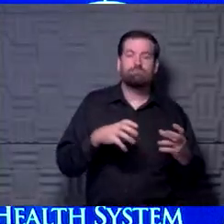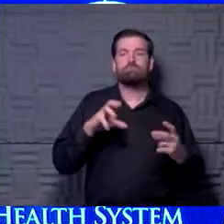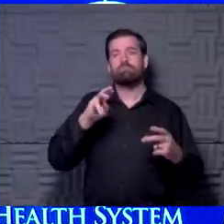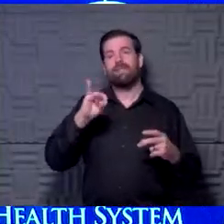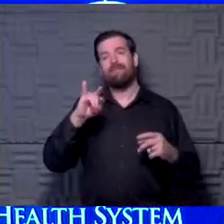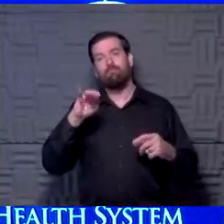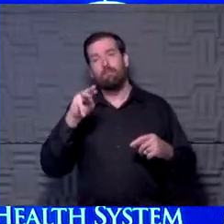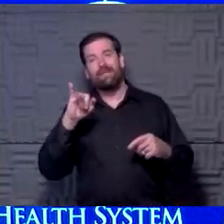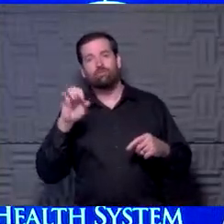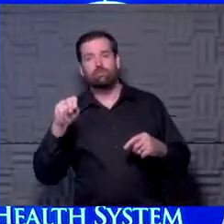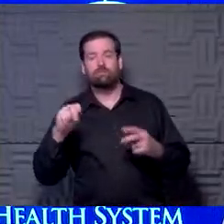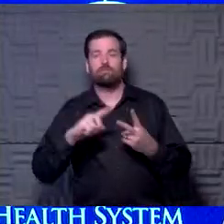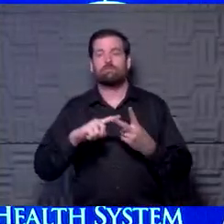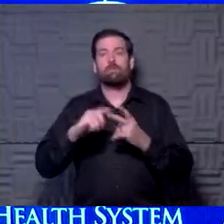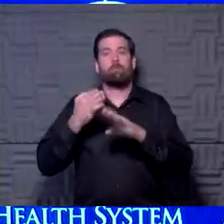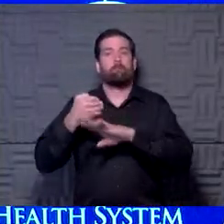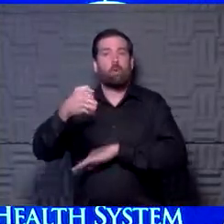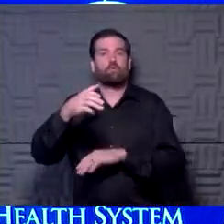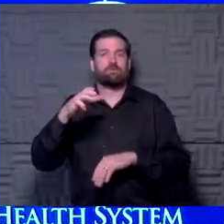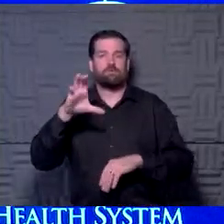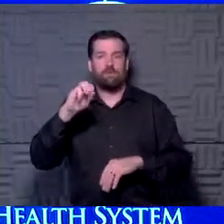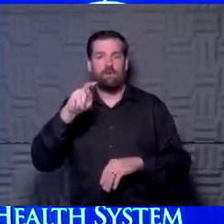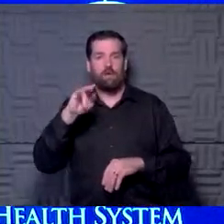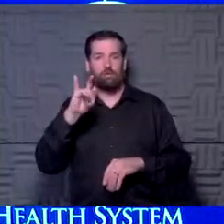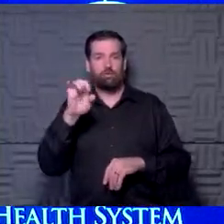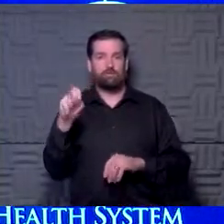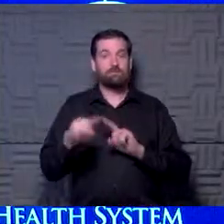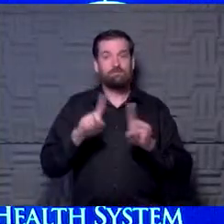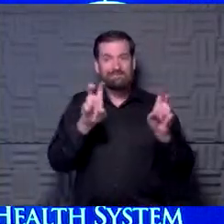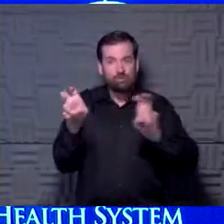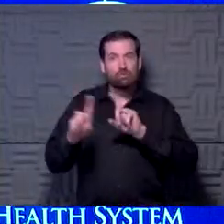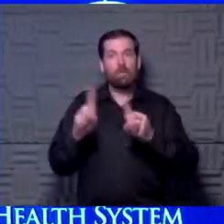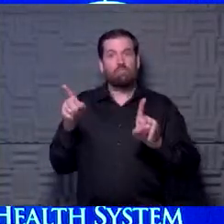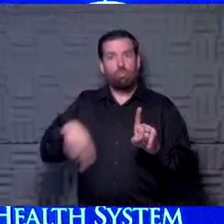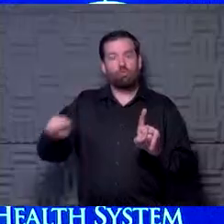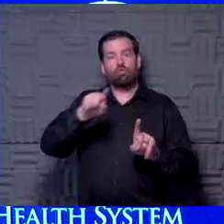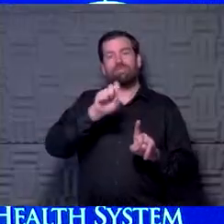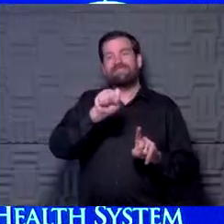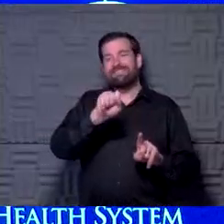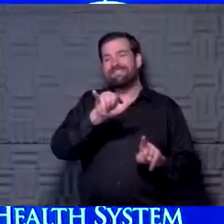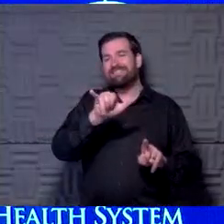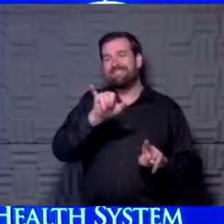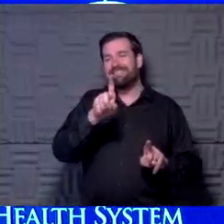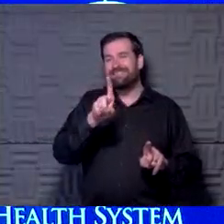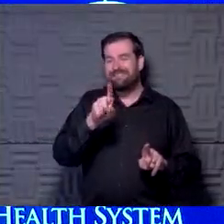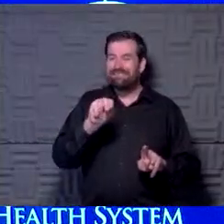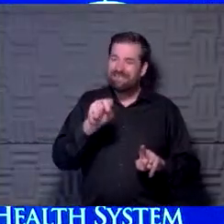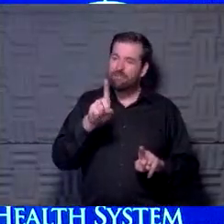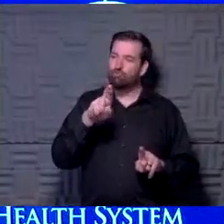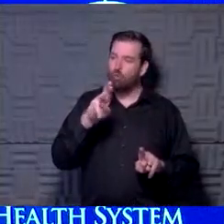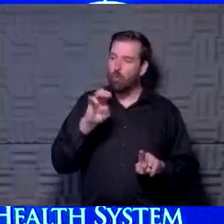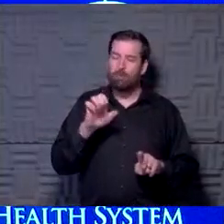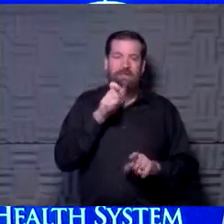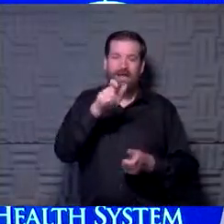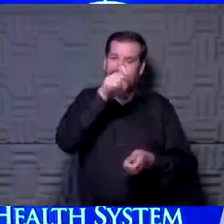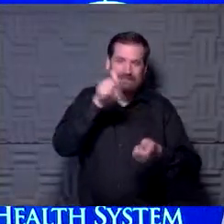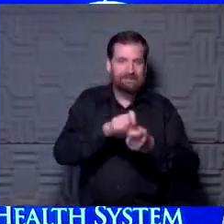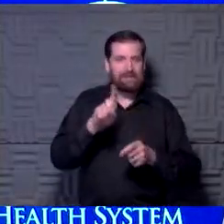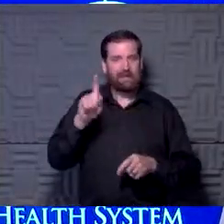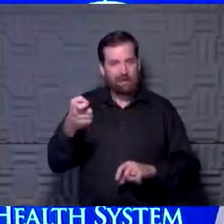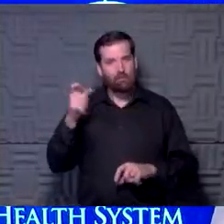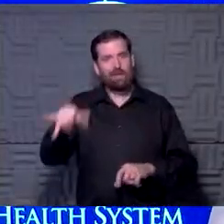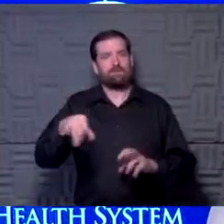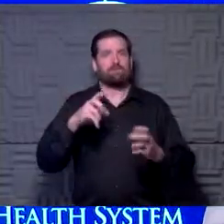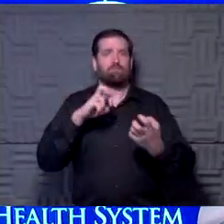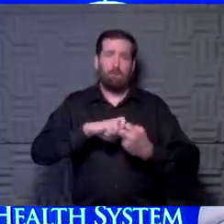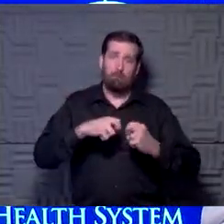and post-concussion syndrome. But the reality is, those are all syndromes. They're not an exact diagnosis. that's part of our struggle,